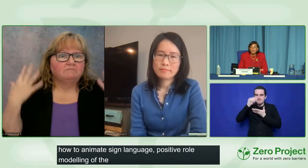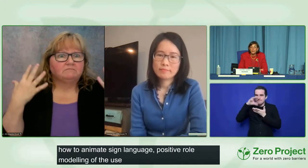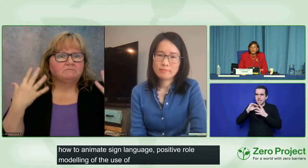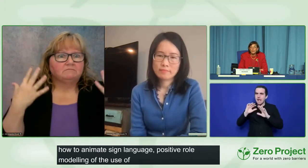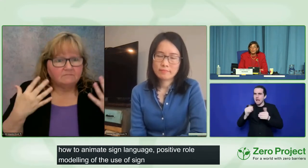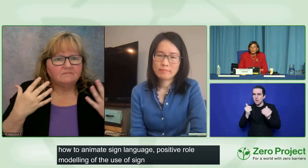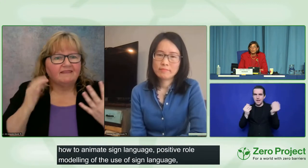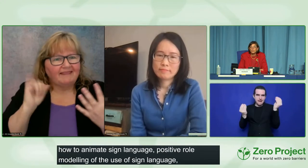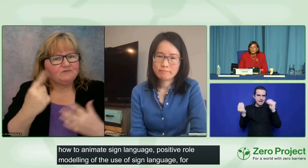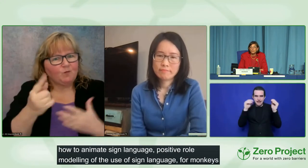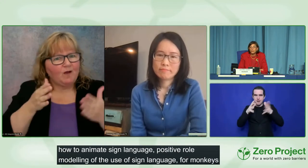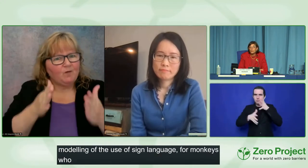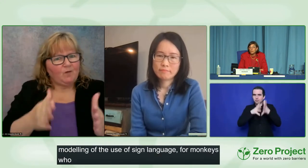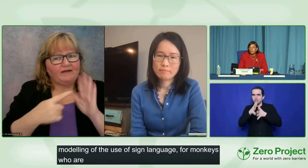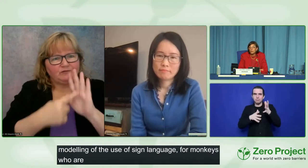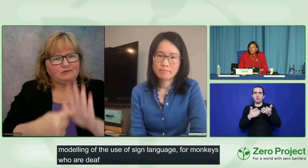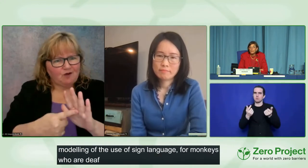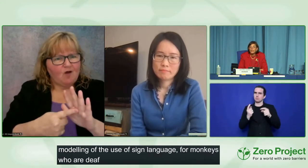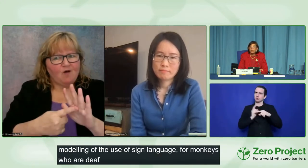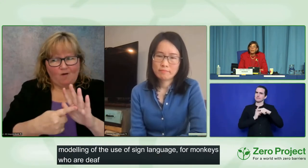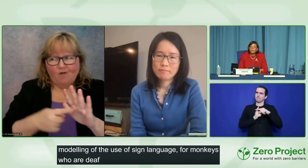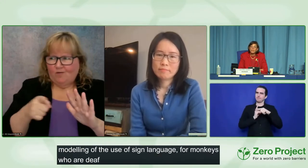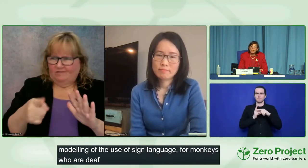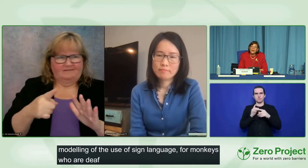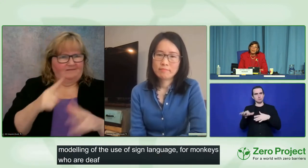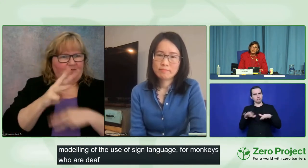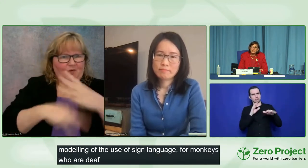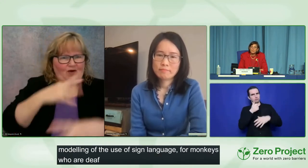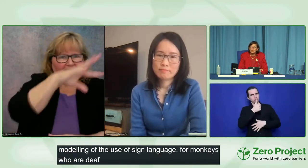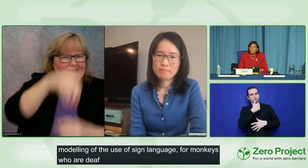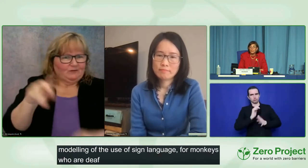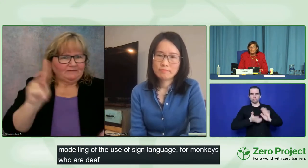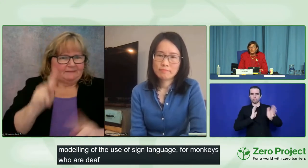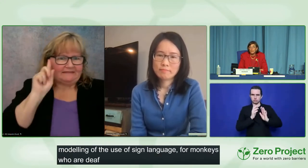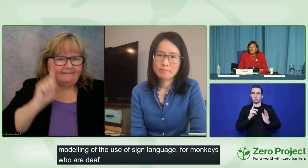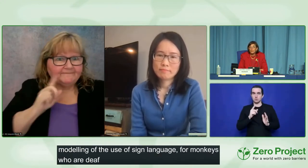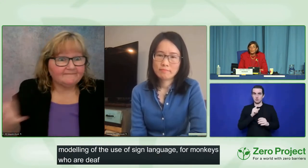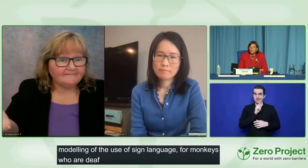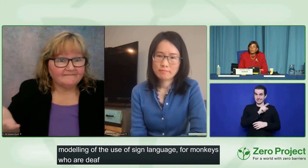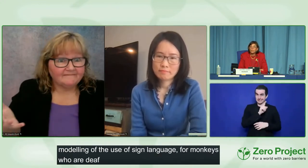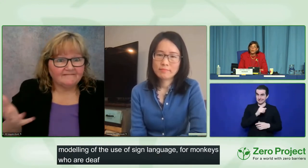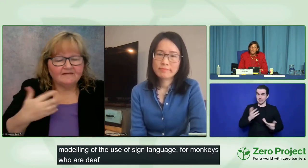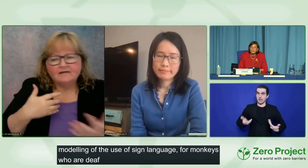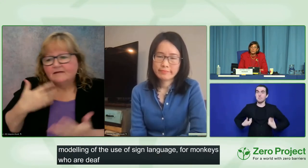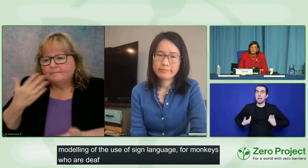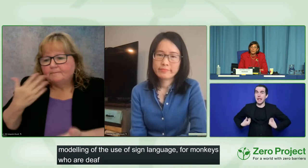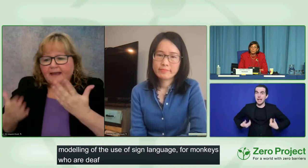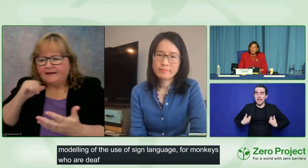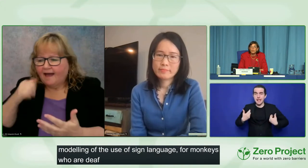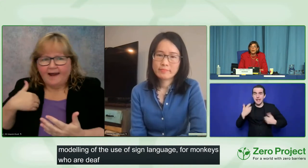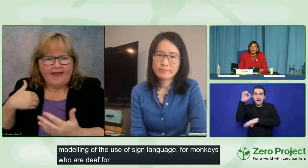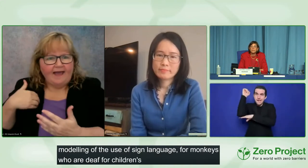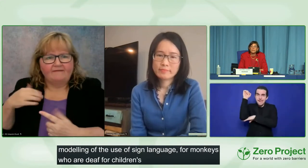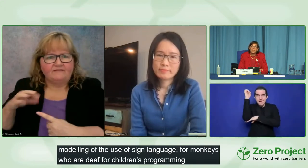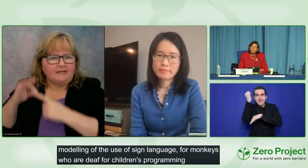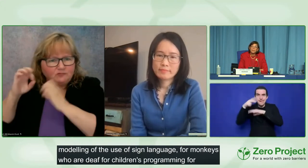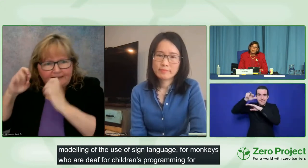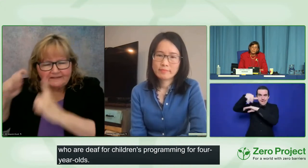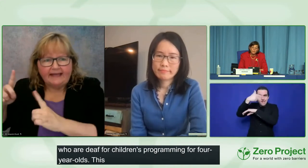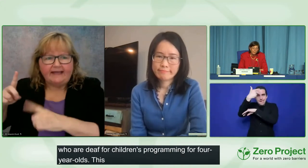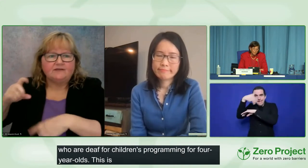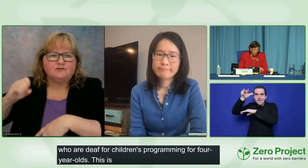to communicate an inclusive future when there is an absence of special educators or perhaps direct programs.